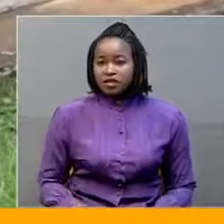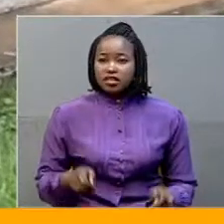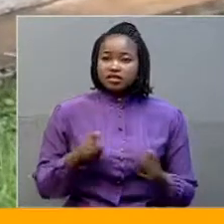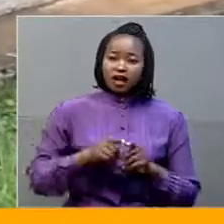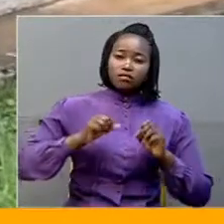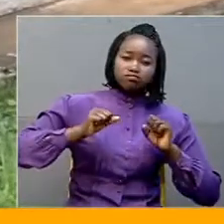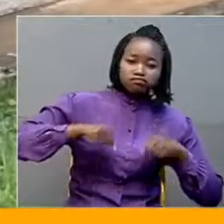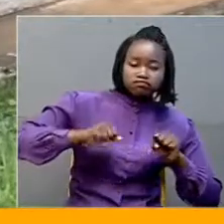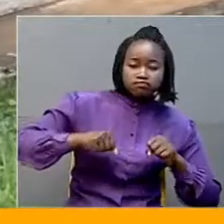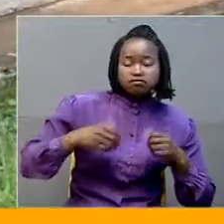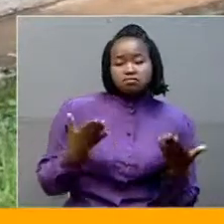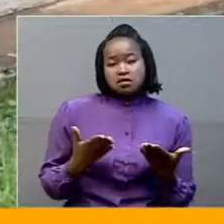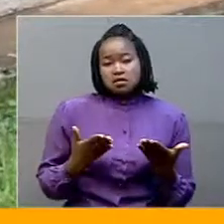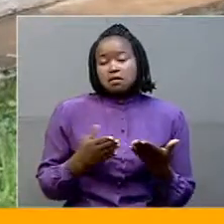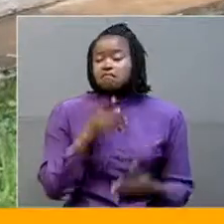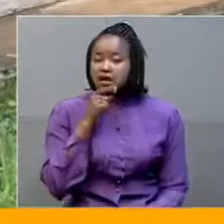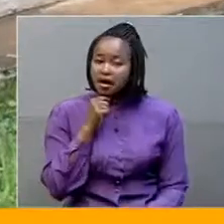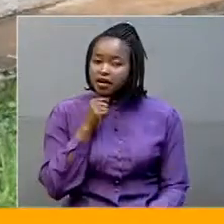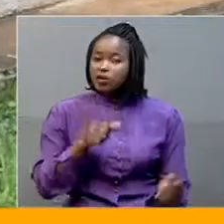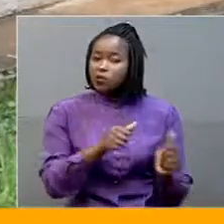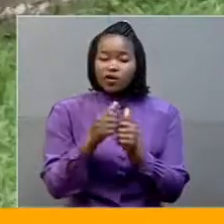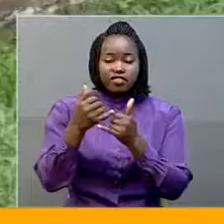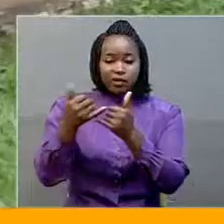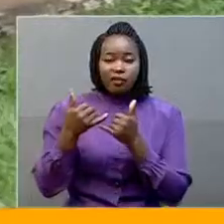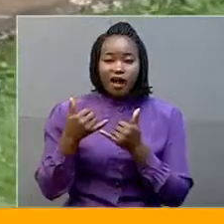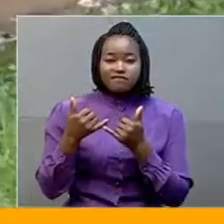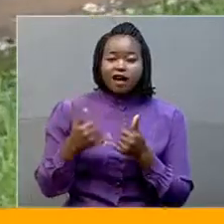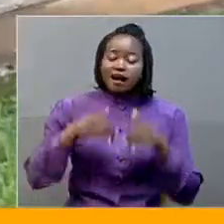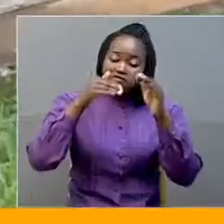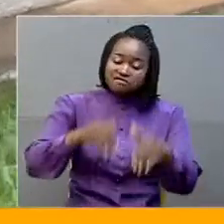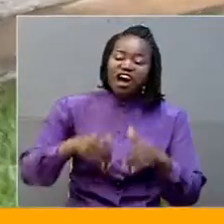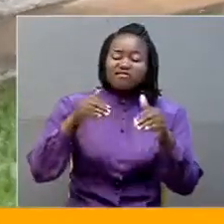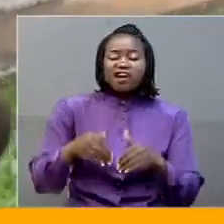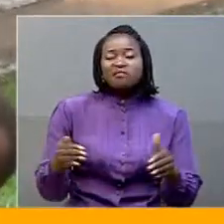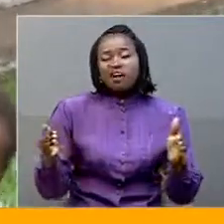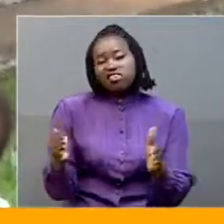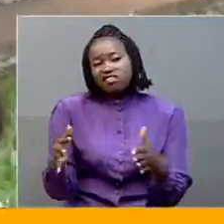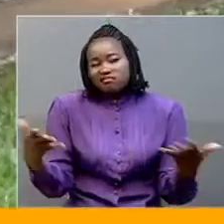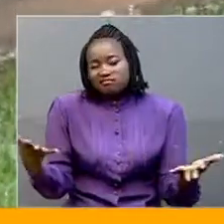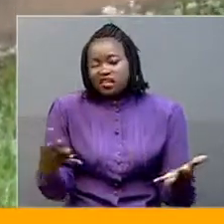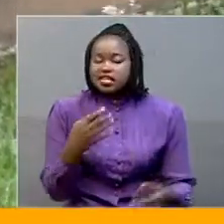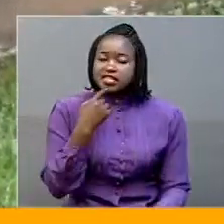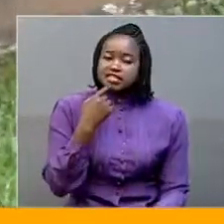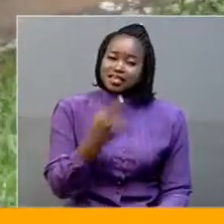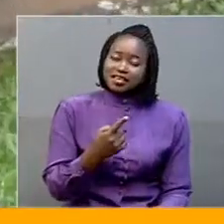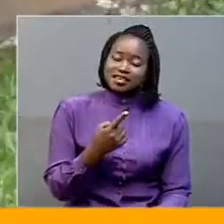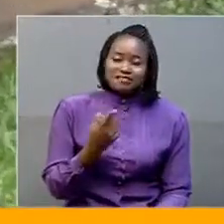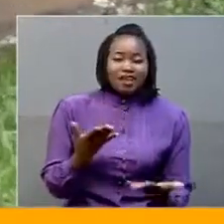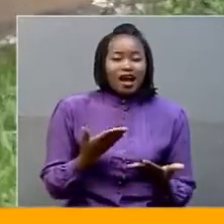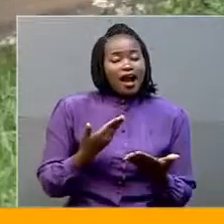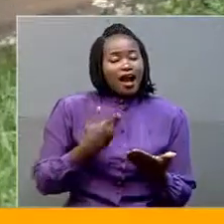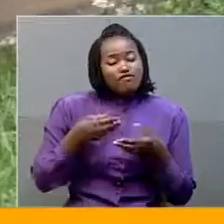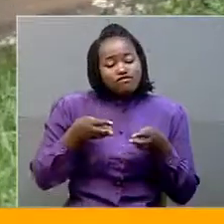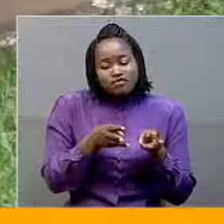back home, Okelo Dickie, together with his wife, a subsistence farmer, they say they have run out of options